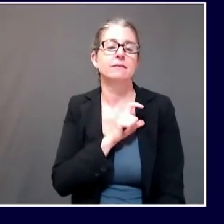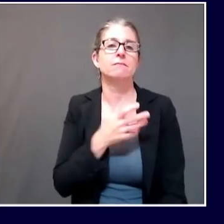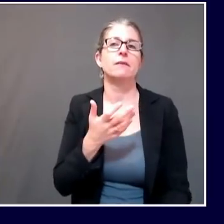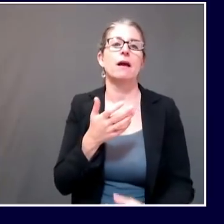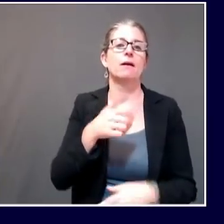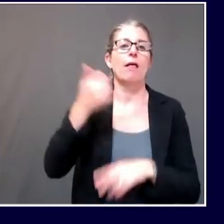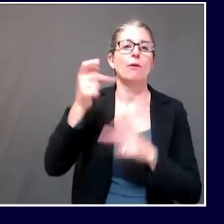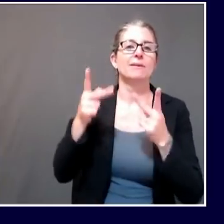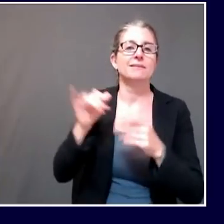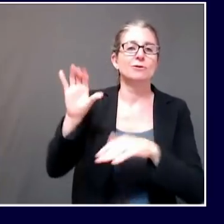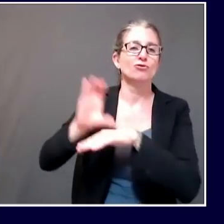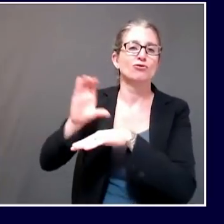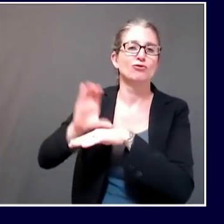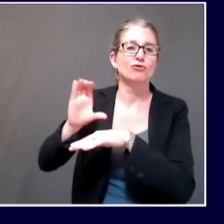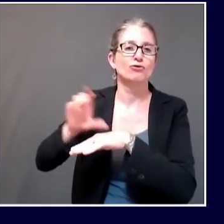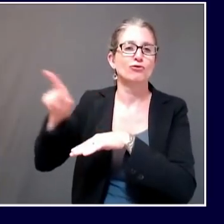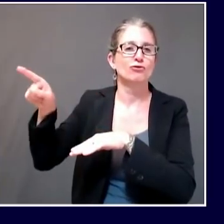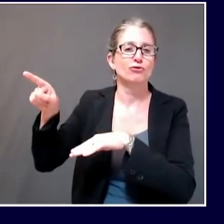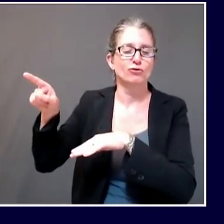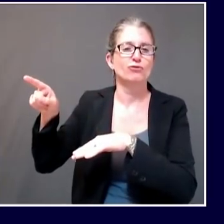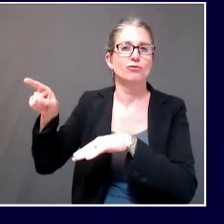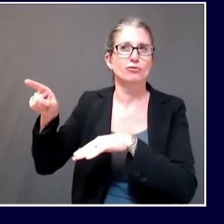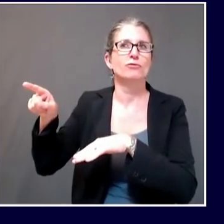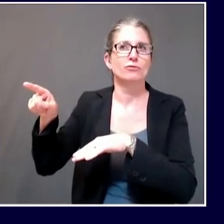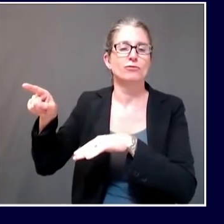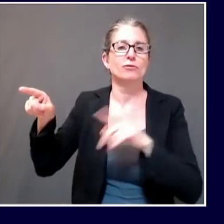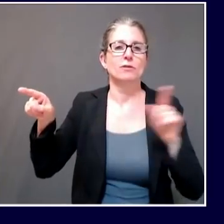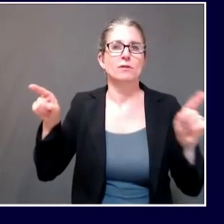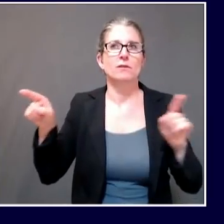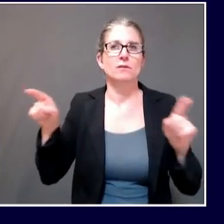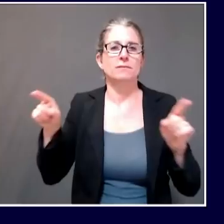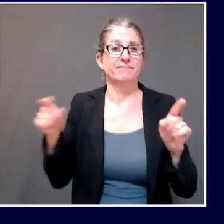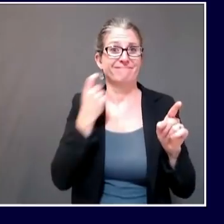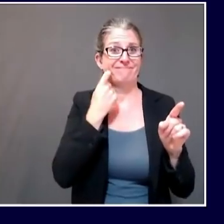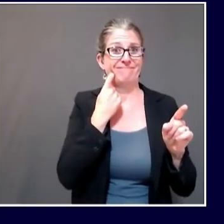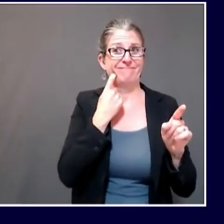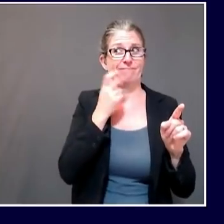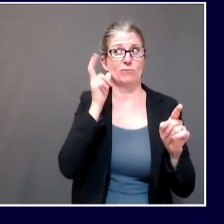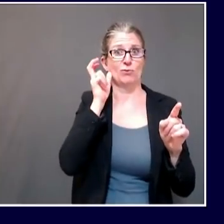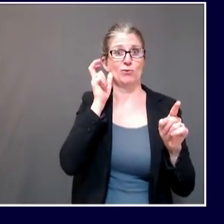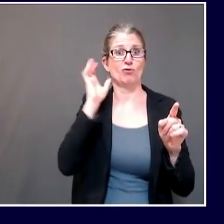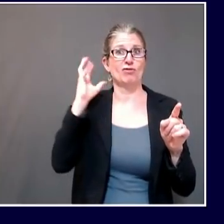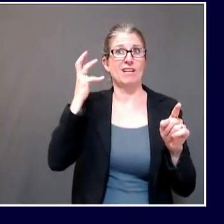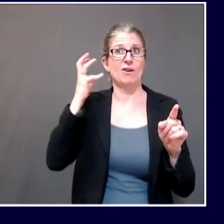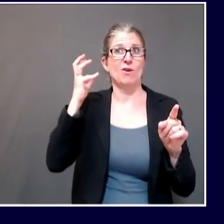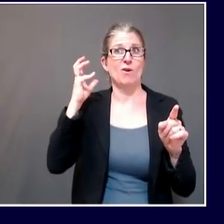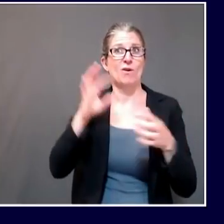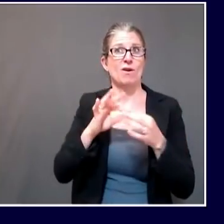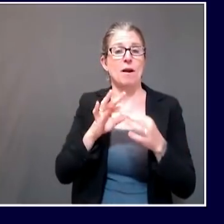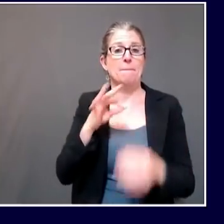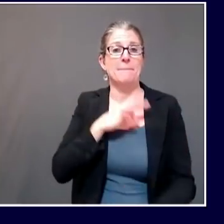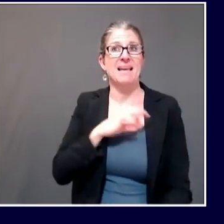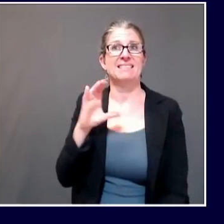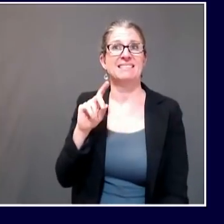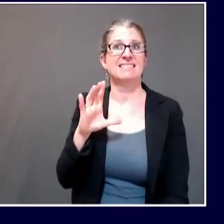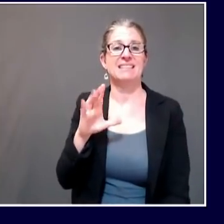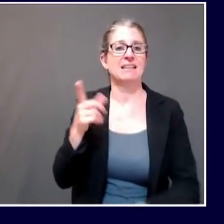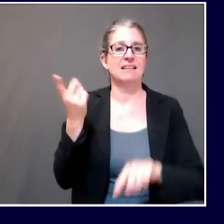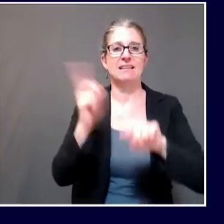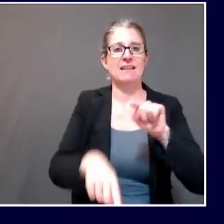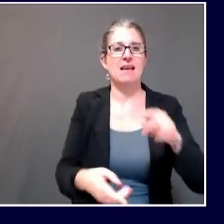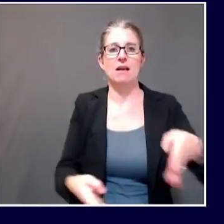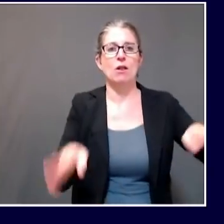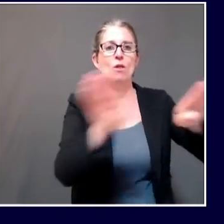that Maine CDC doesn't have the authority to shut down churches. So I guess my question is who does have at least some